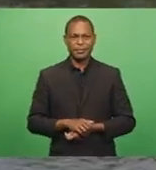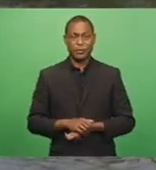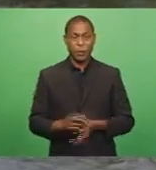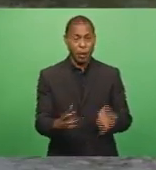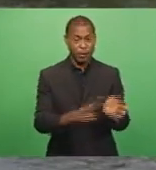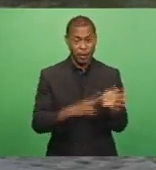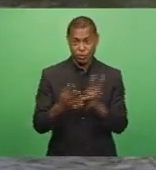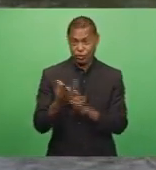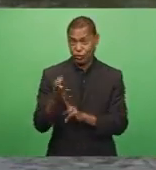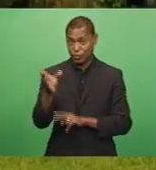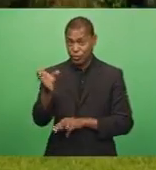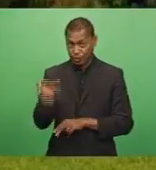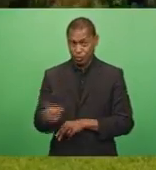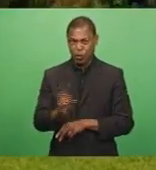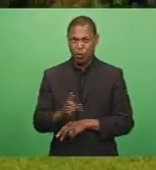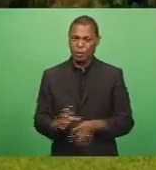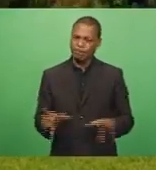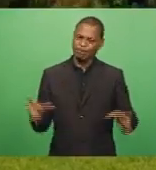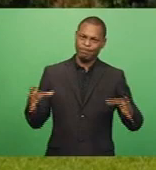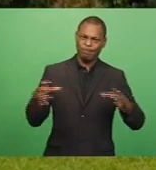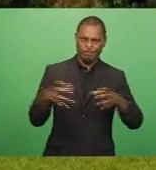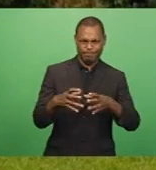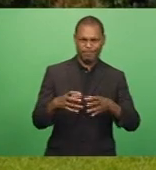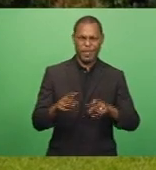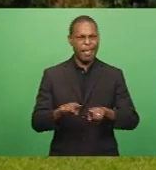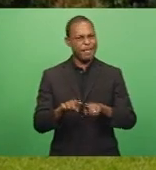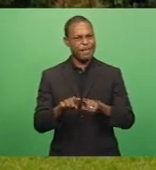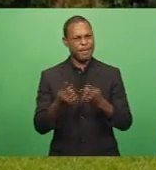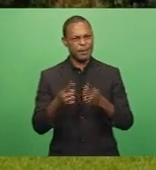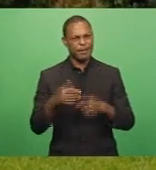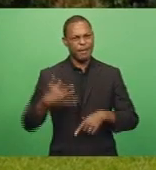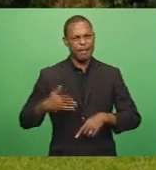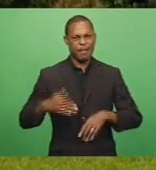together to make a difference in the lives of their children and other communities.